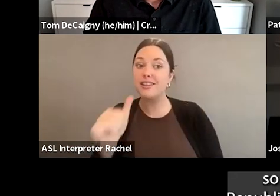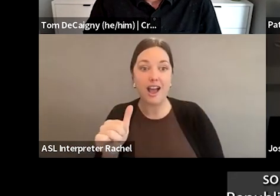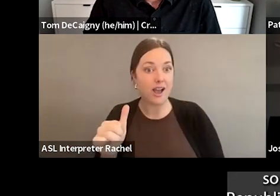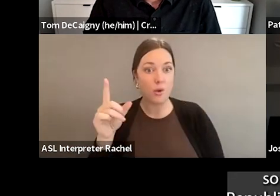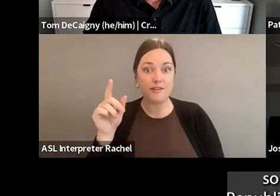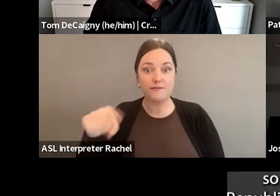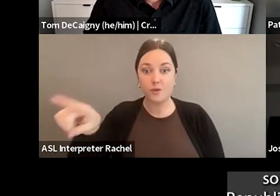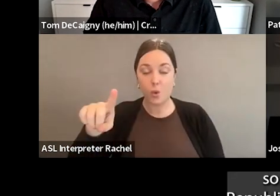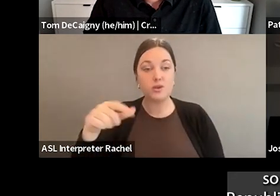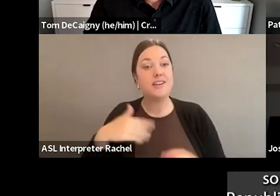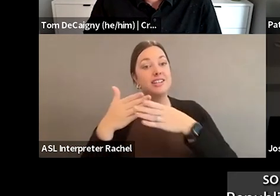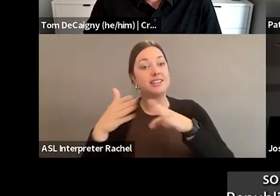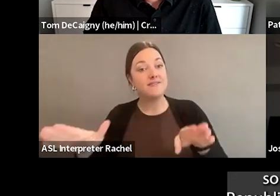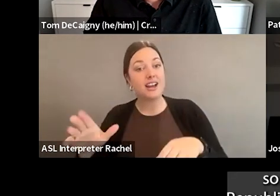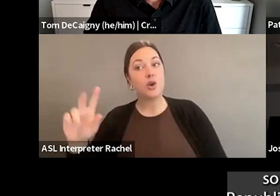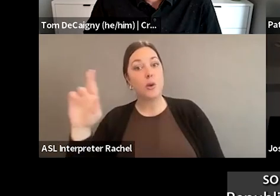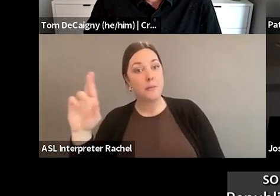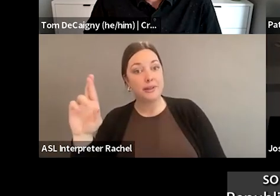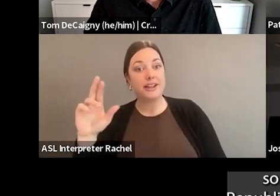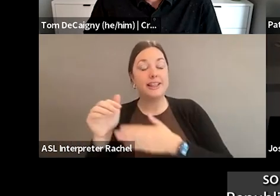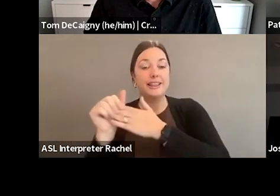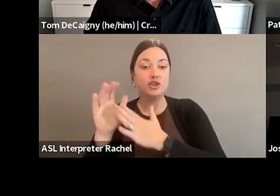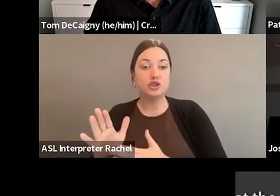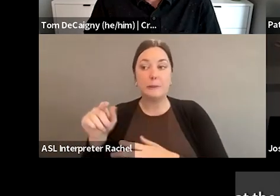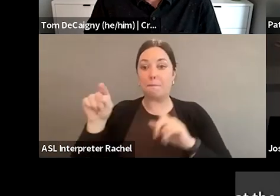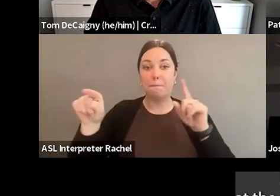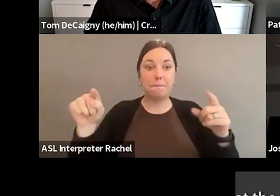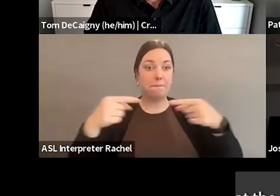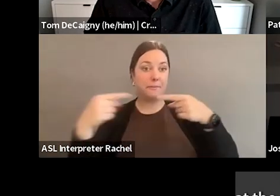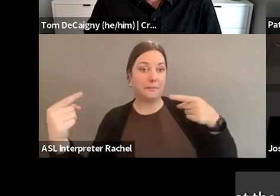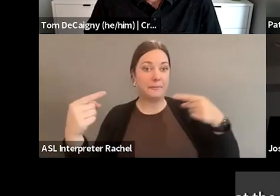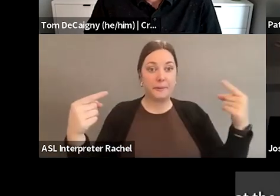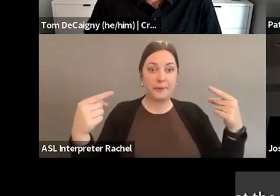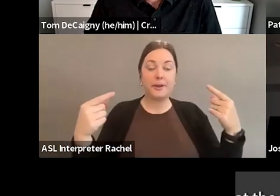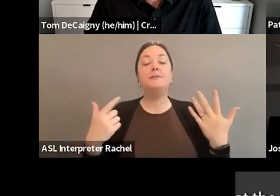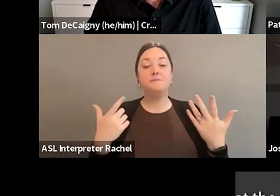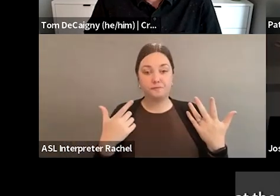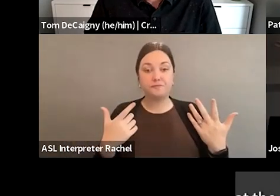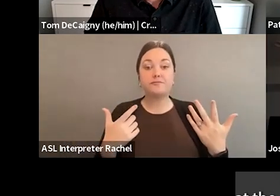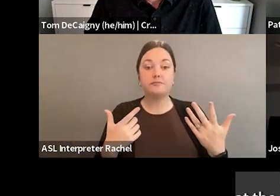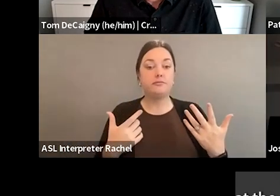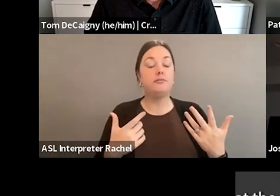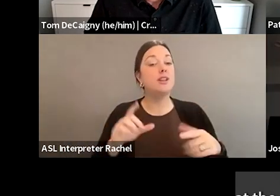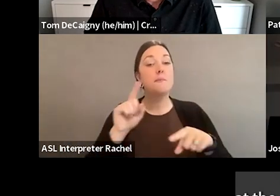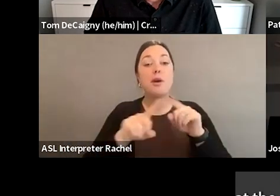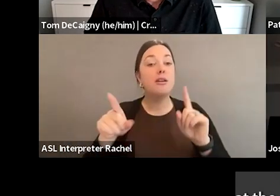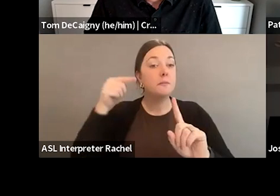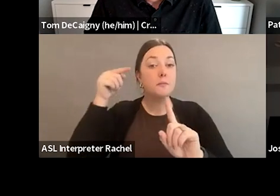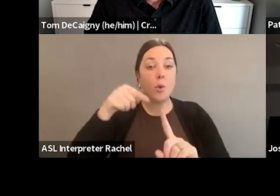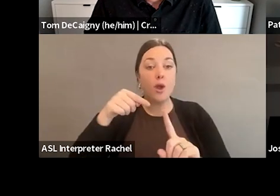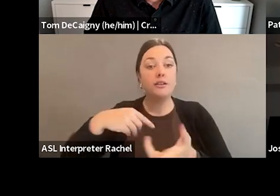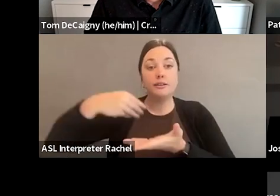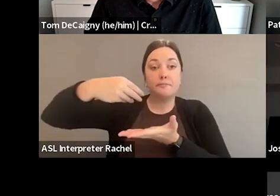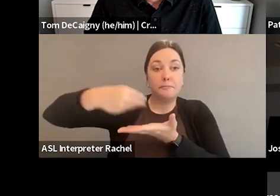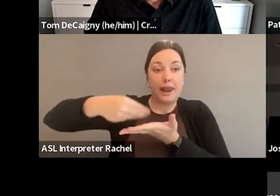if you will, divided Republican leadership in the legislature, if you look at it that way. At the end of the day, I believe money